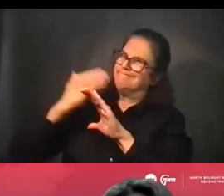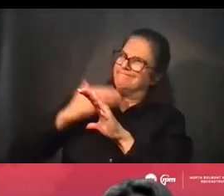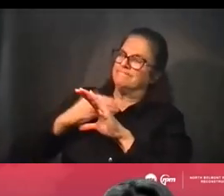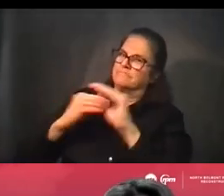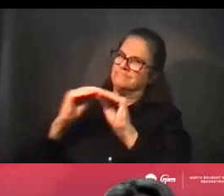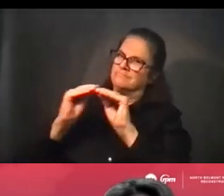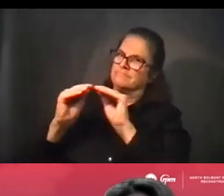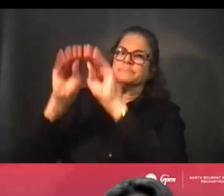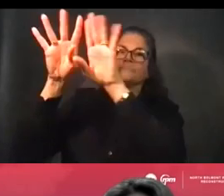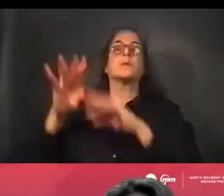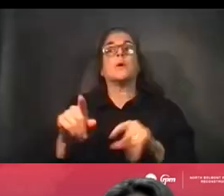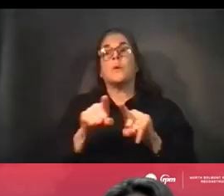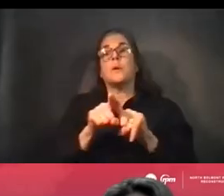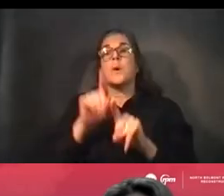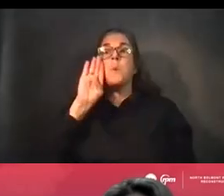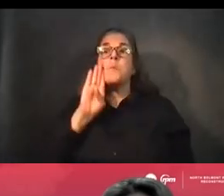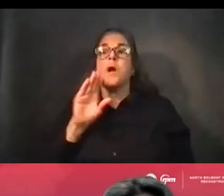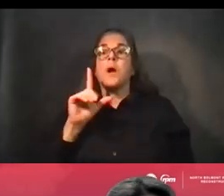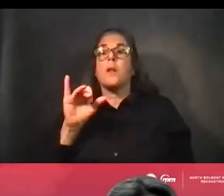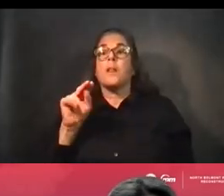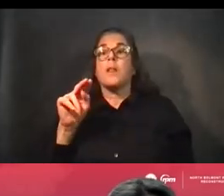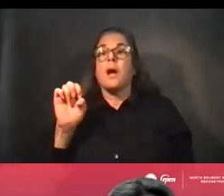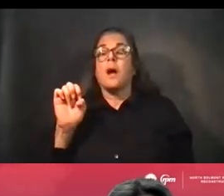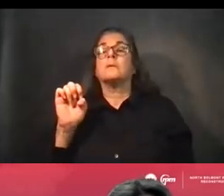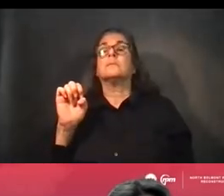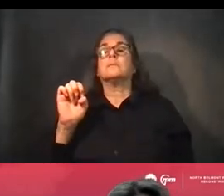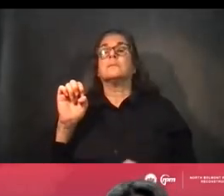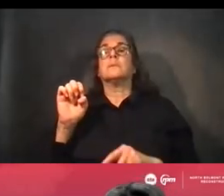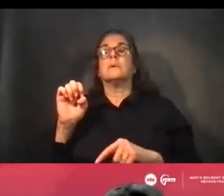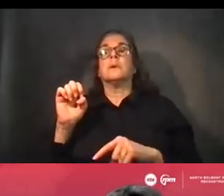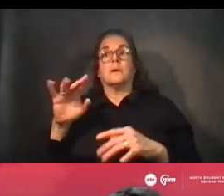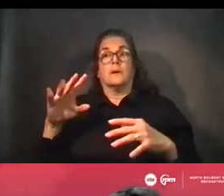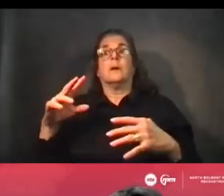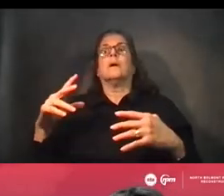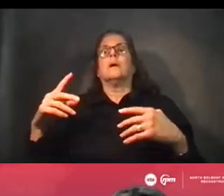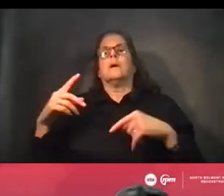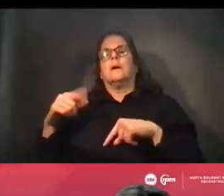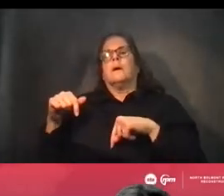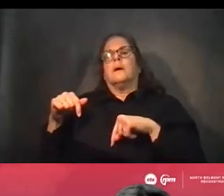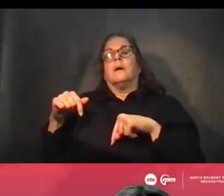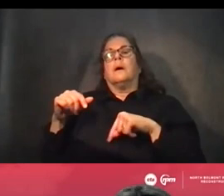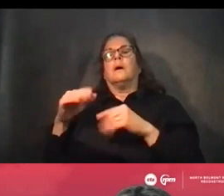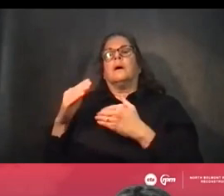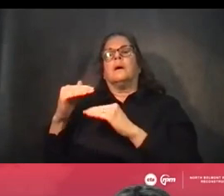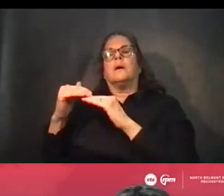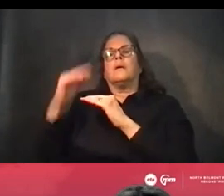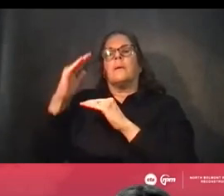just north of Belmont where it meets up with the red and purple line trains. Next.